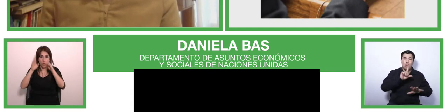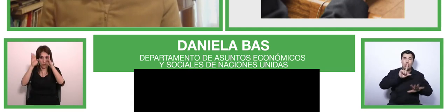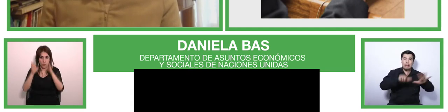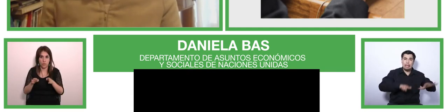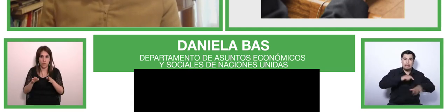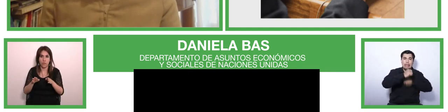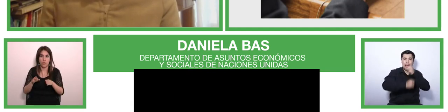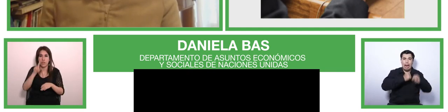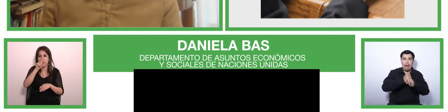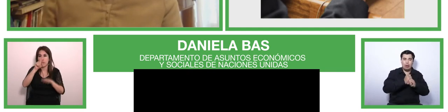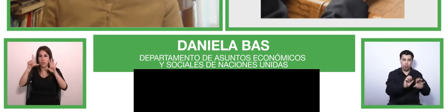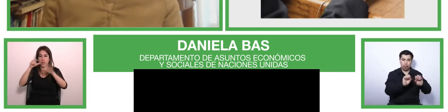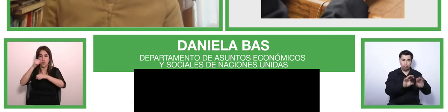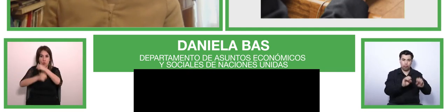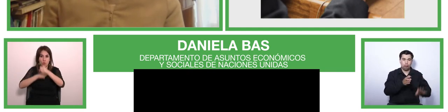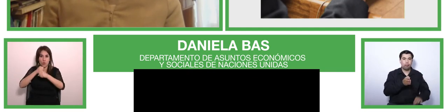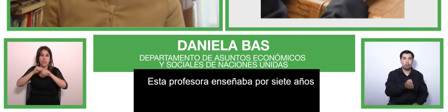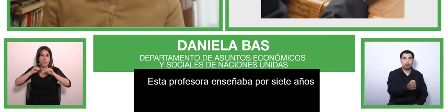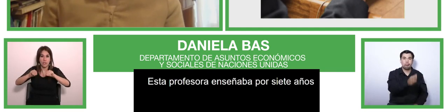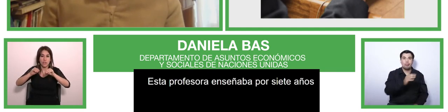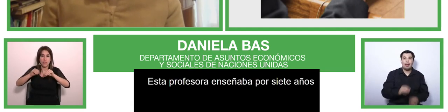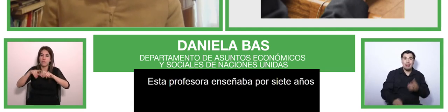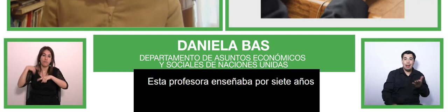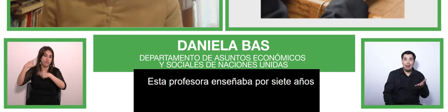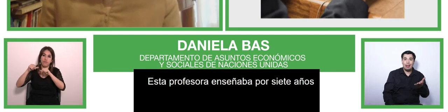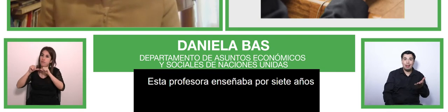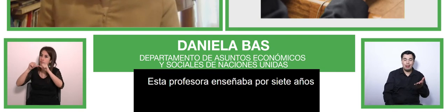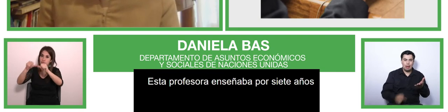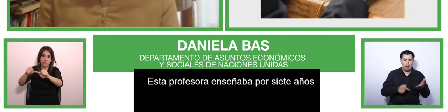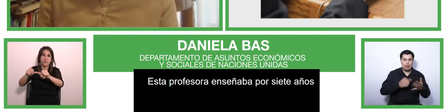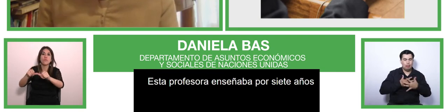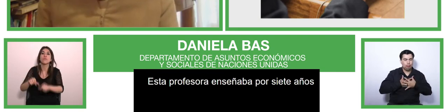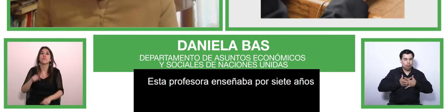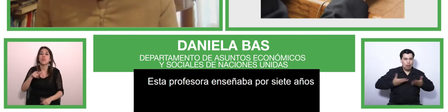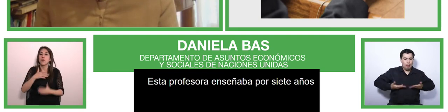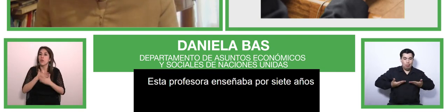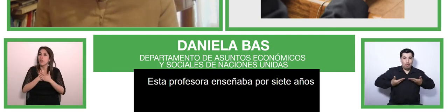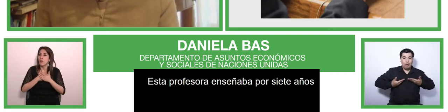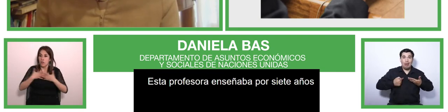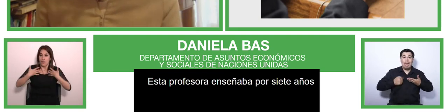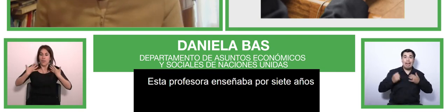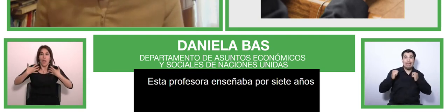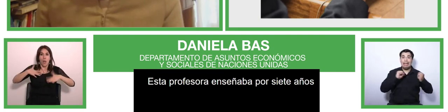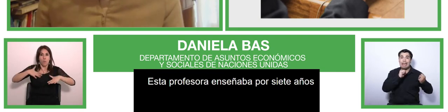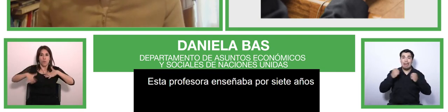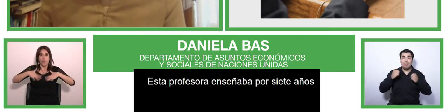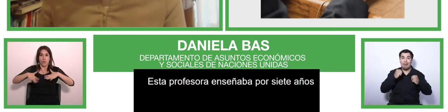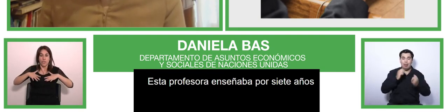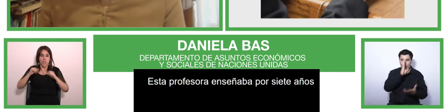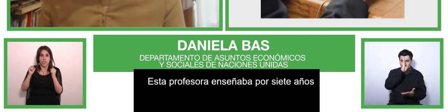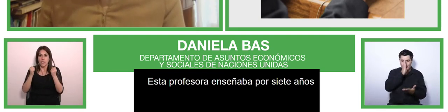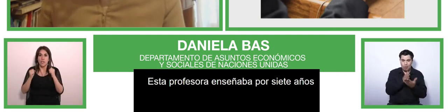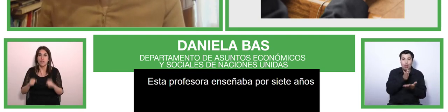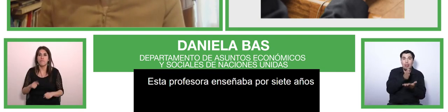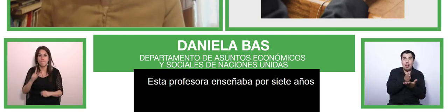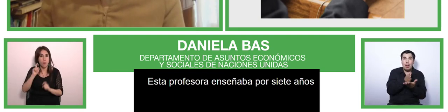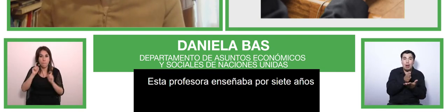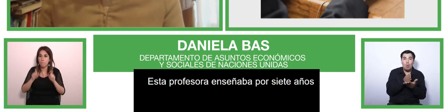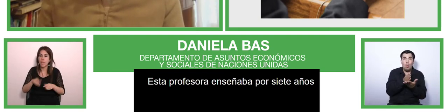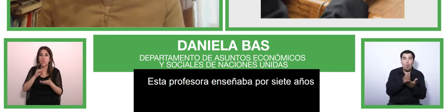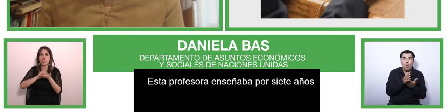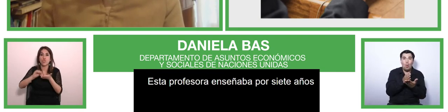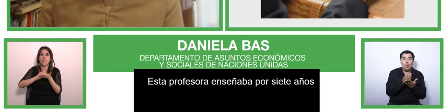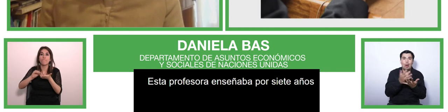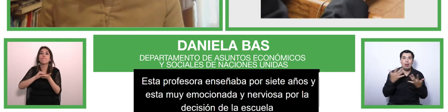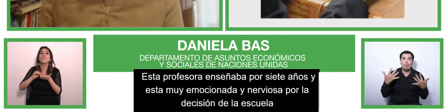and a little nervous about her school's decision to implement inclusive education over the years that she has had